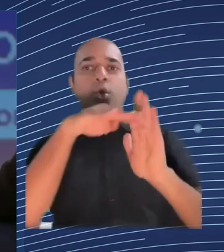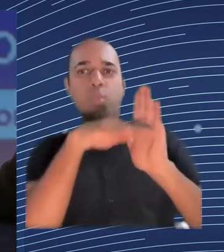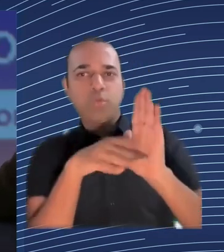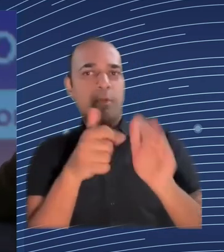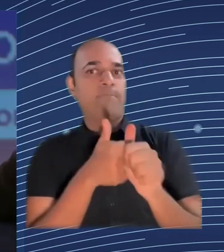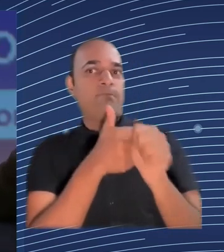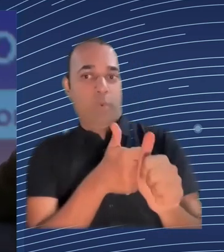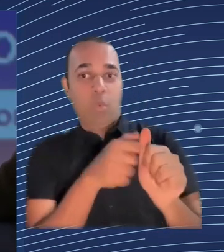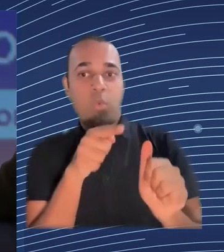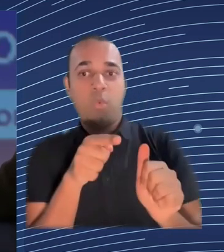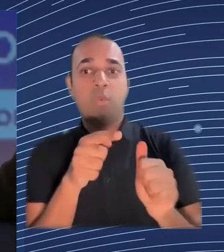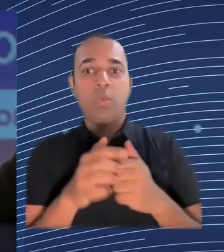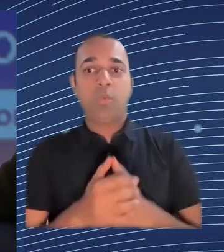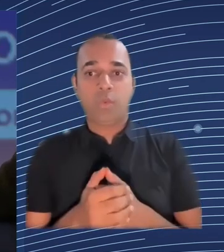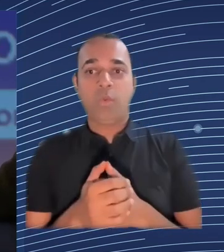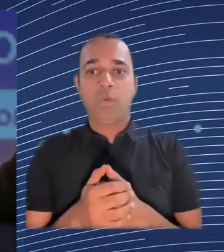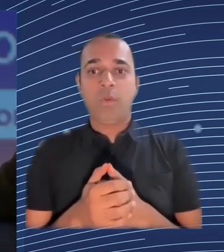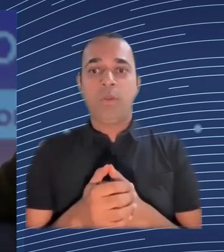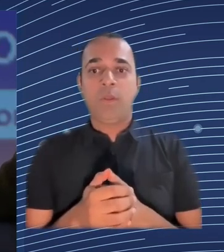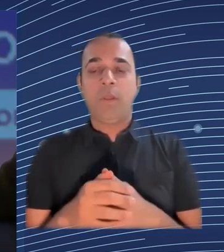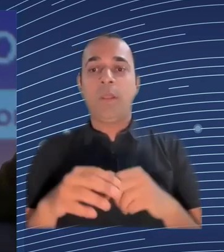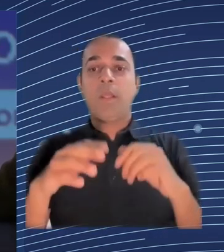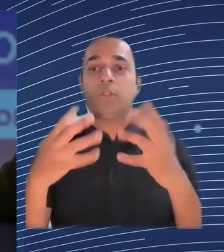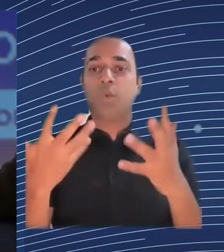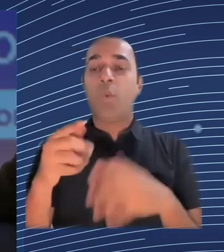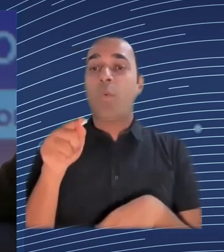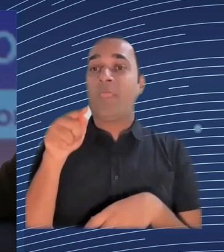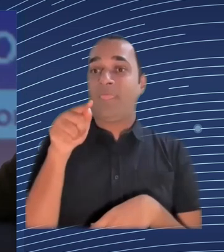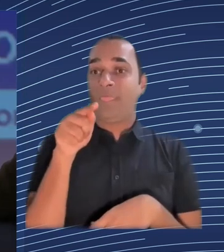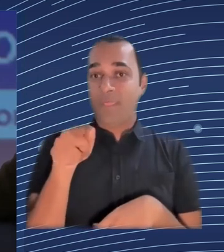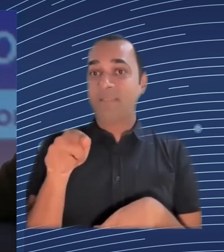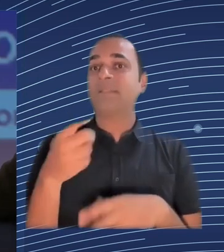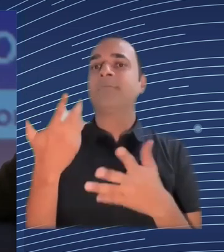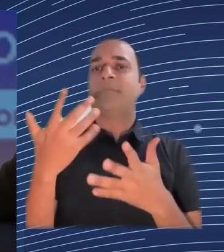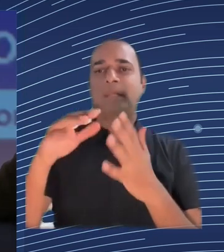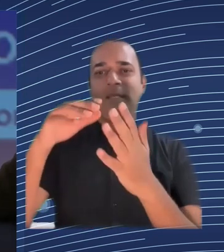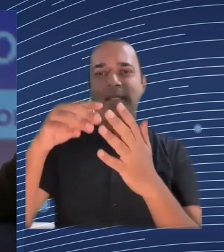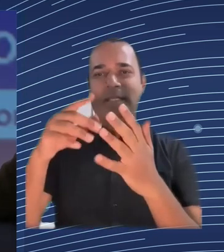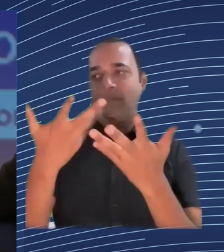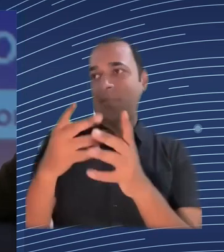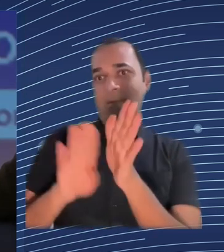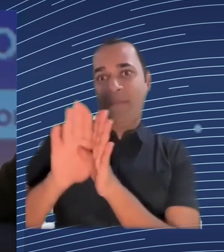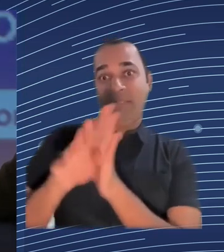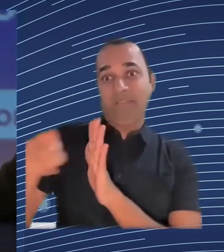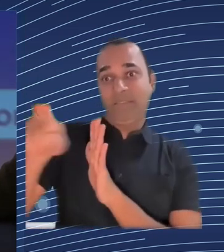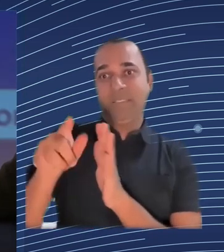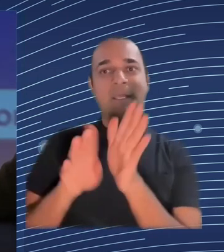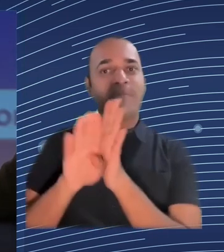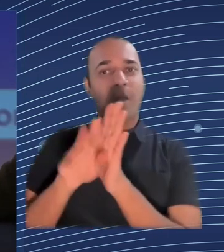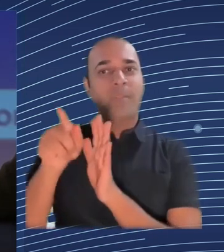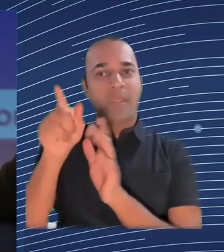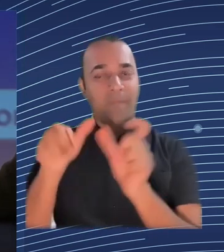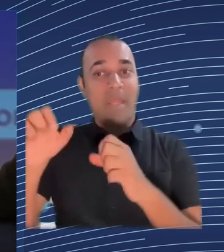things that a lot of payroll people were kind of saying I don't want to do this continuously can I not train a chatbot how to do it